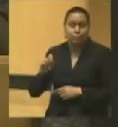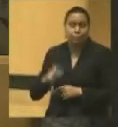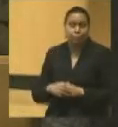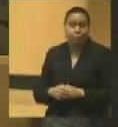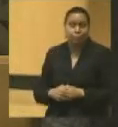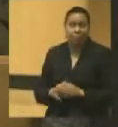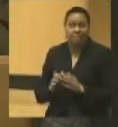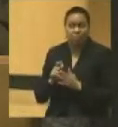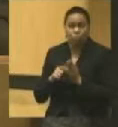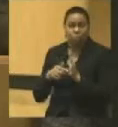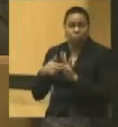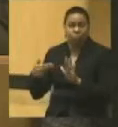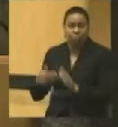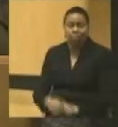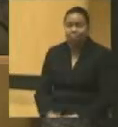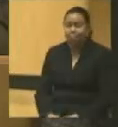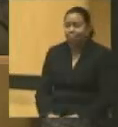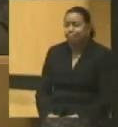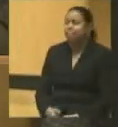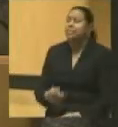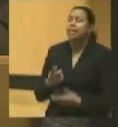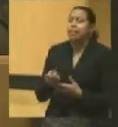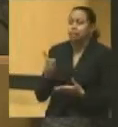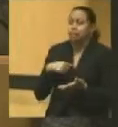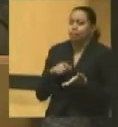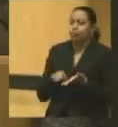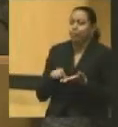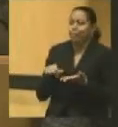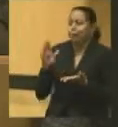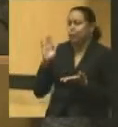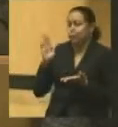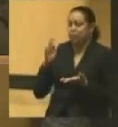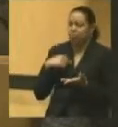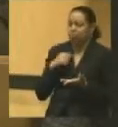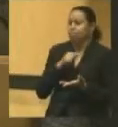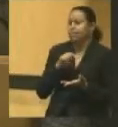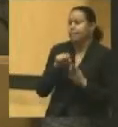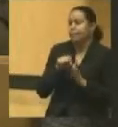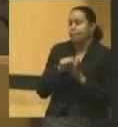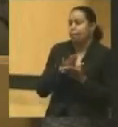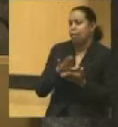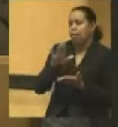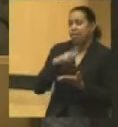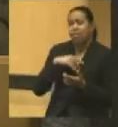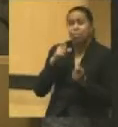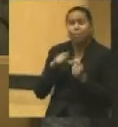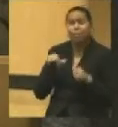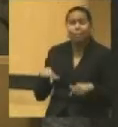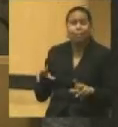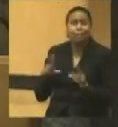Well, at this point, while I was writing this talk last week in State College, I recalled that this was a Lincoln conference.